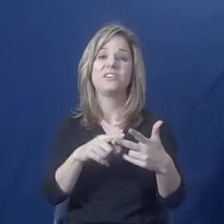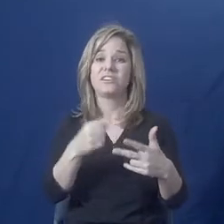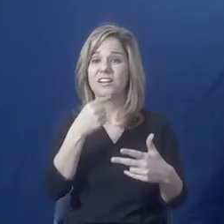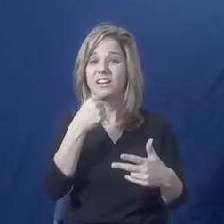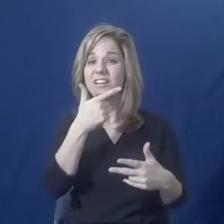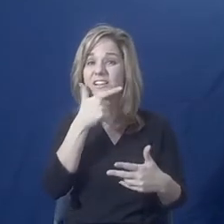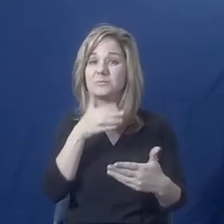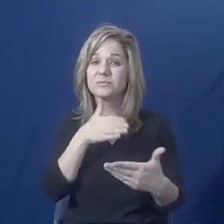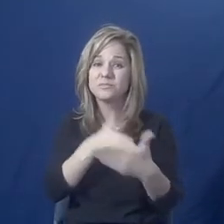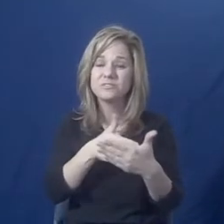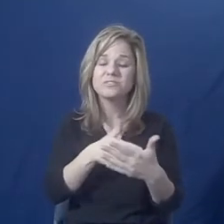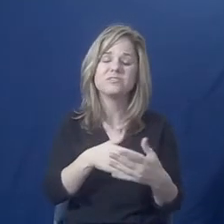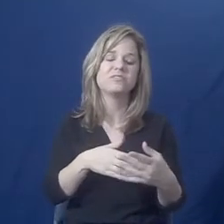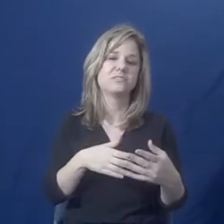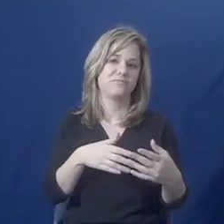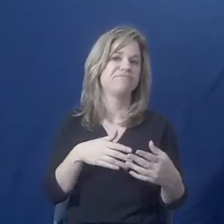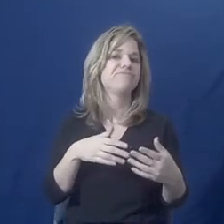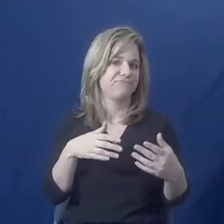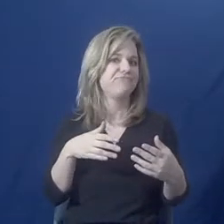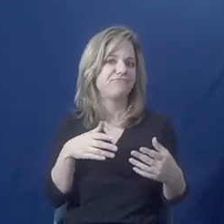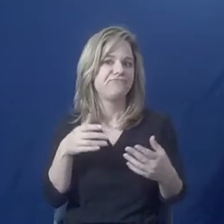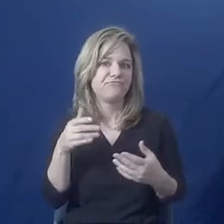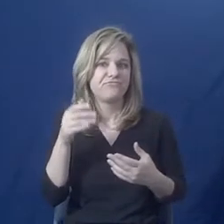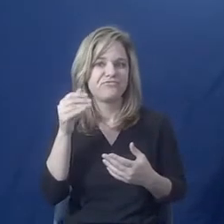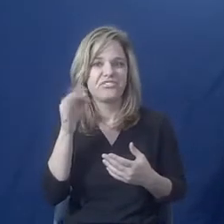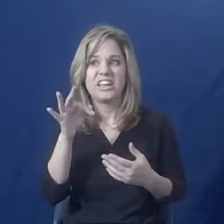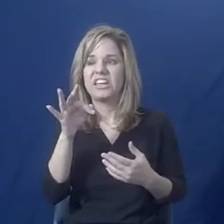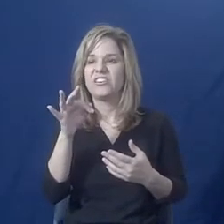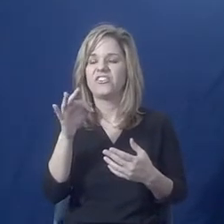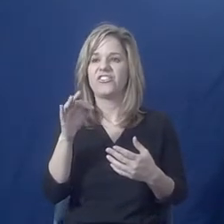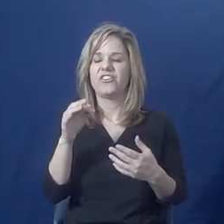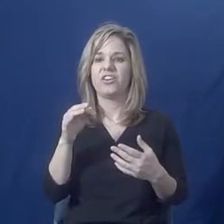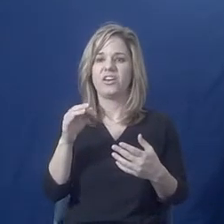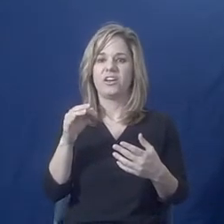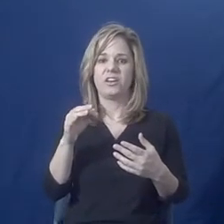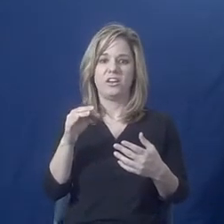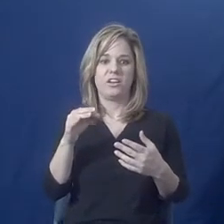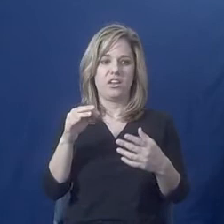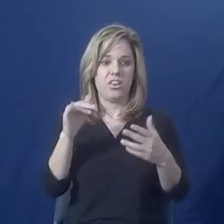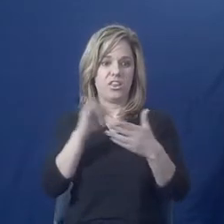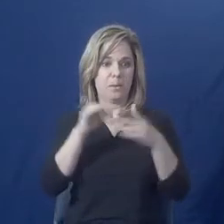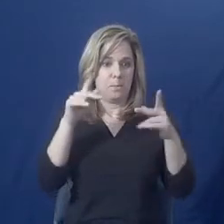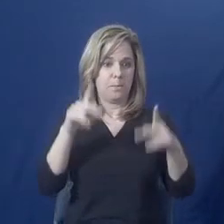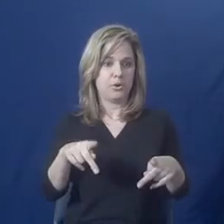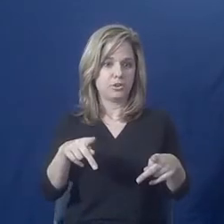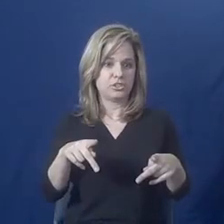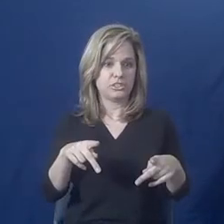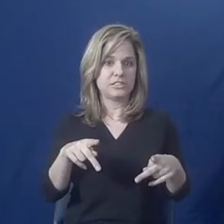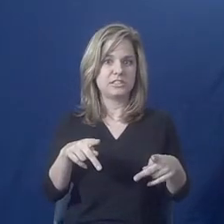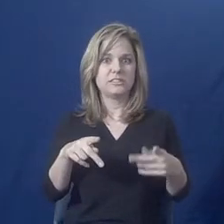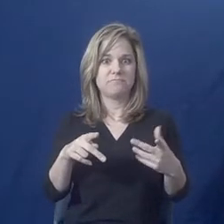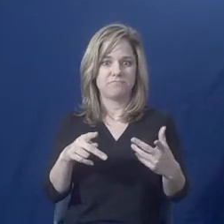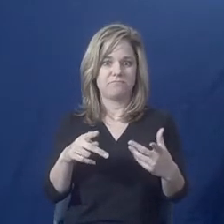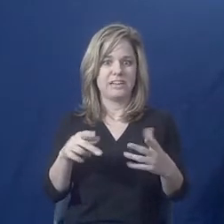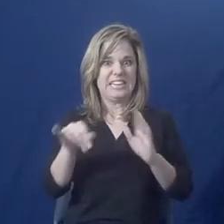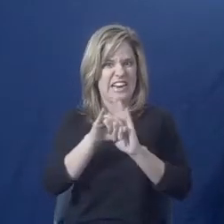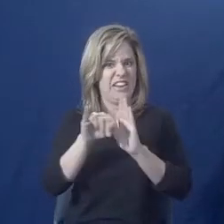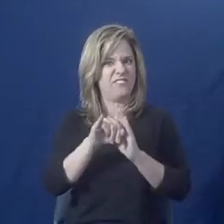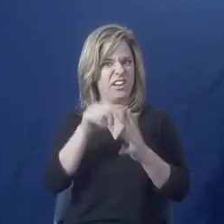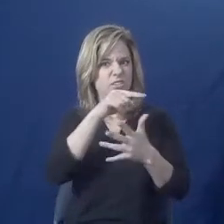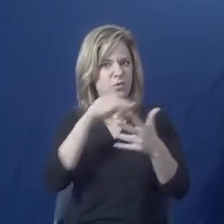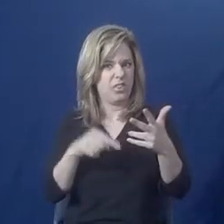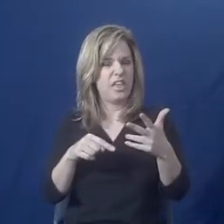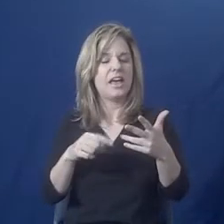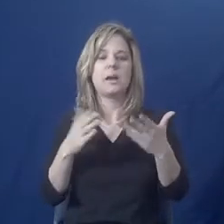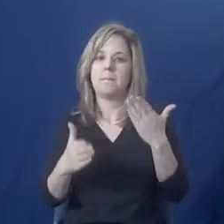bias. And if people have other parts of their identity, this may be a big problem for